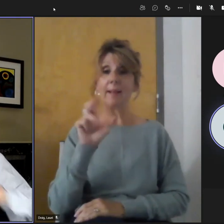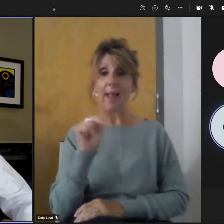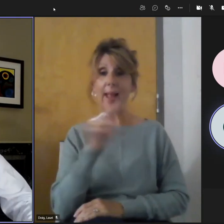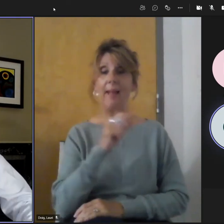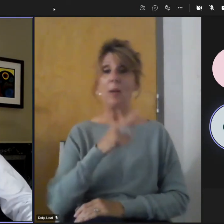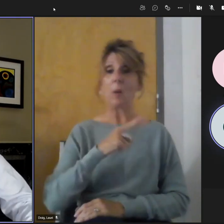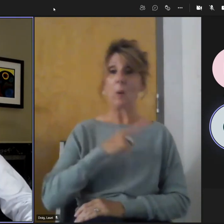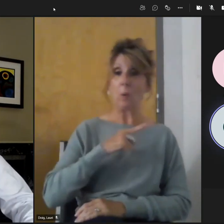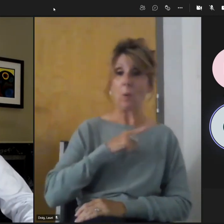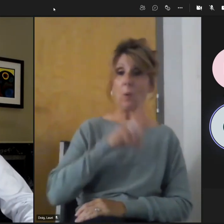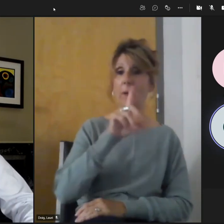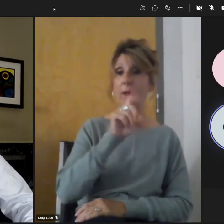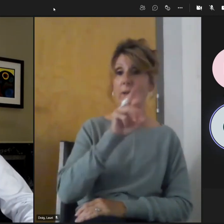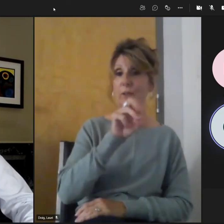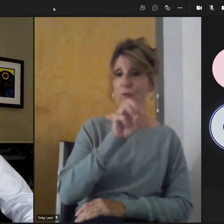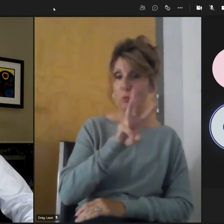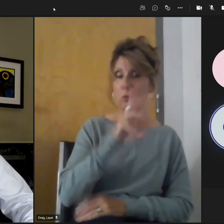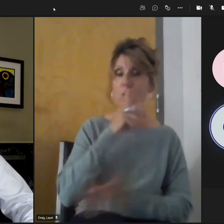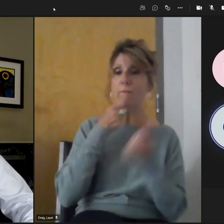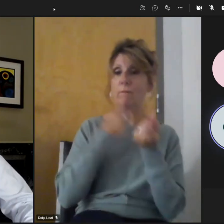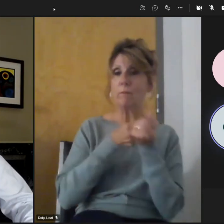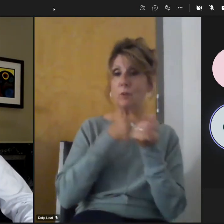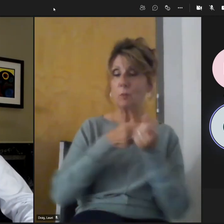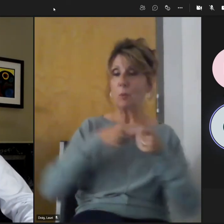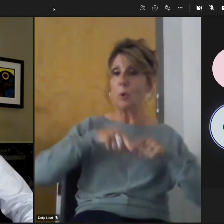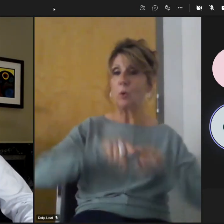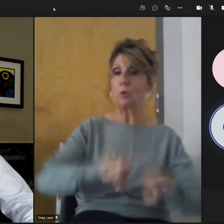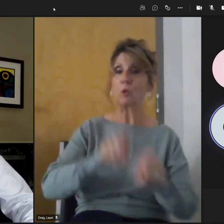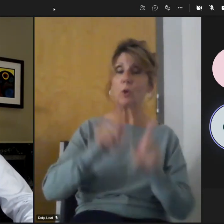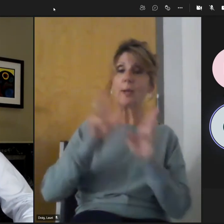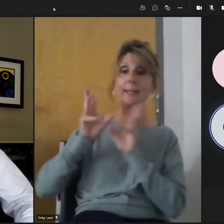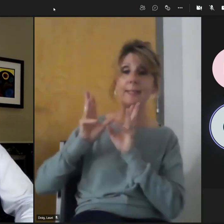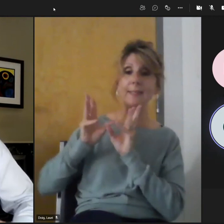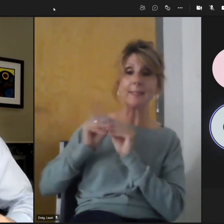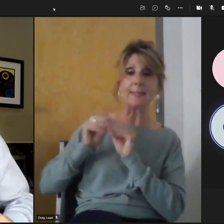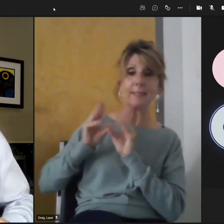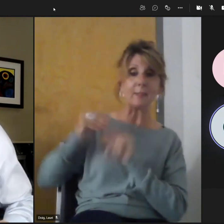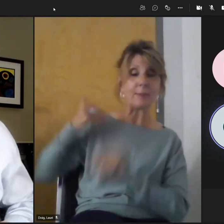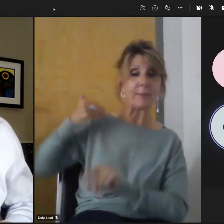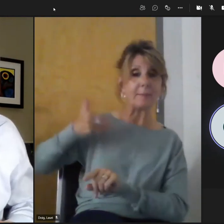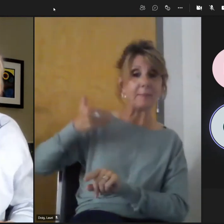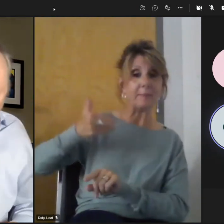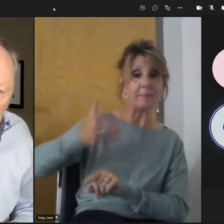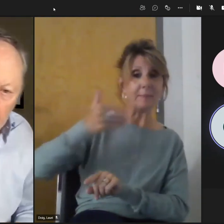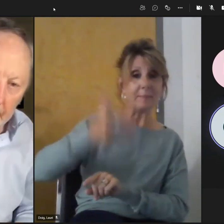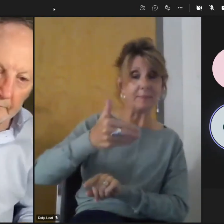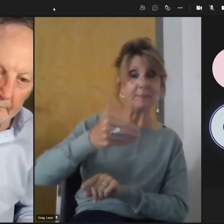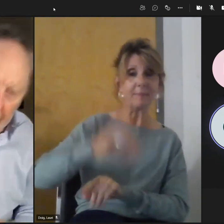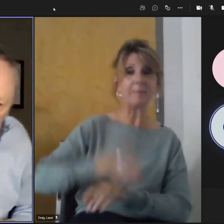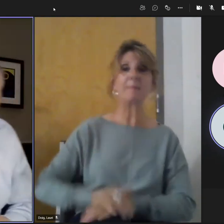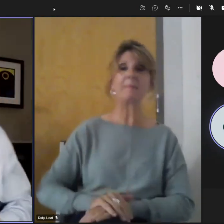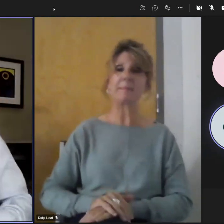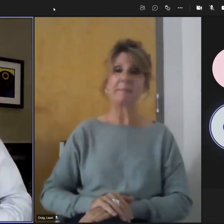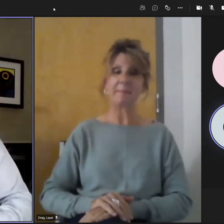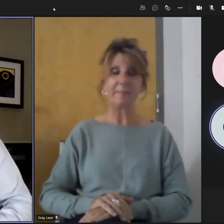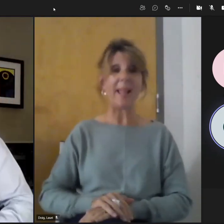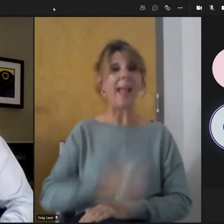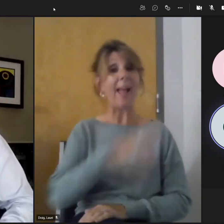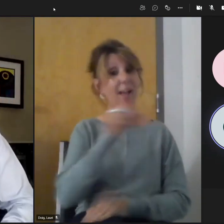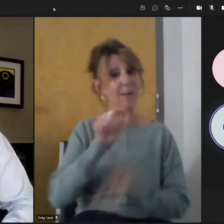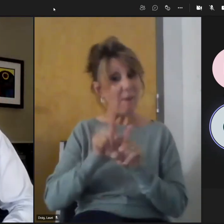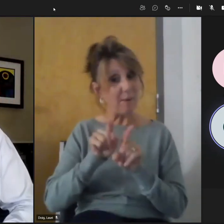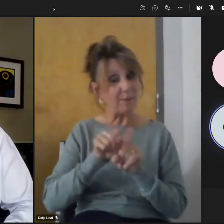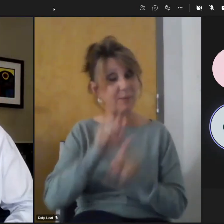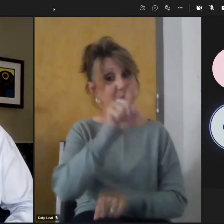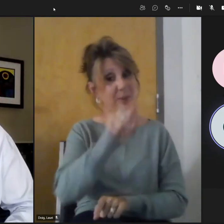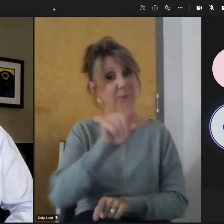Drew for their support in setting up this webinar and presentation. And to you and Bailey for being here. And